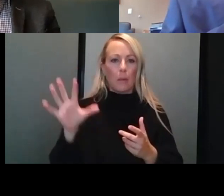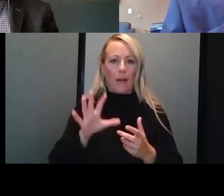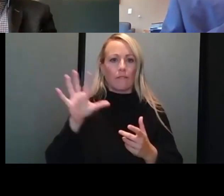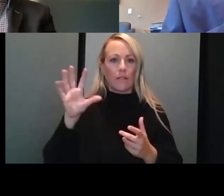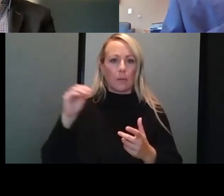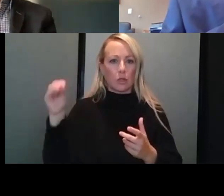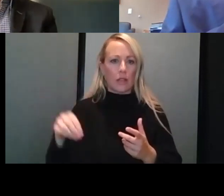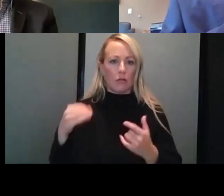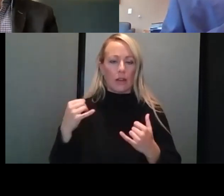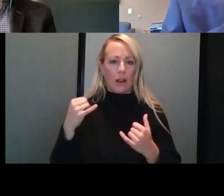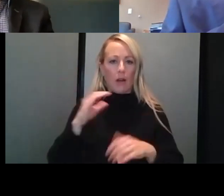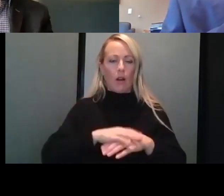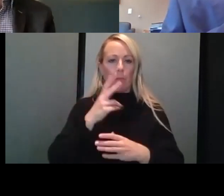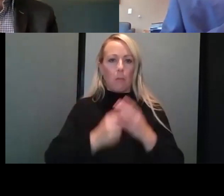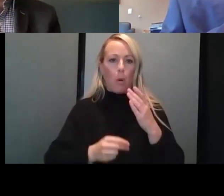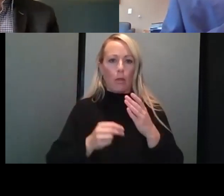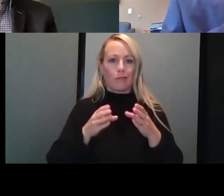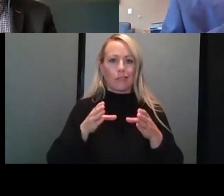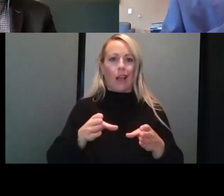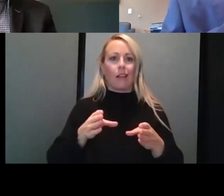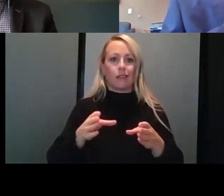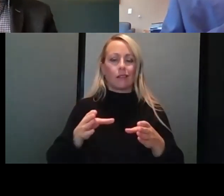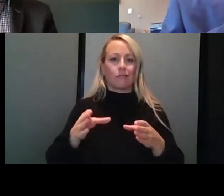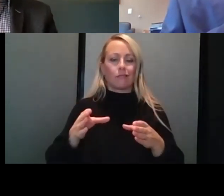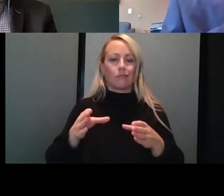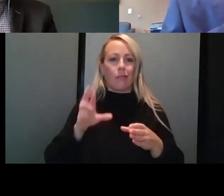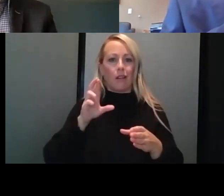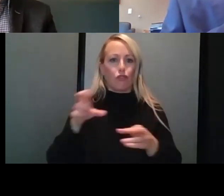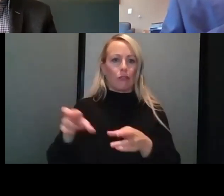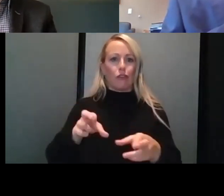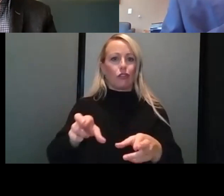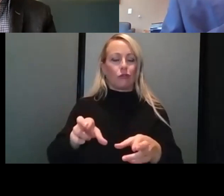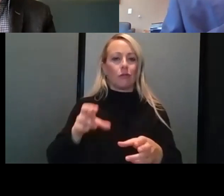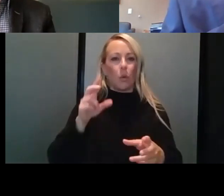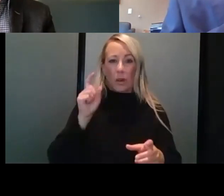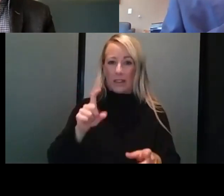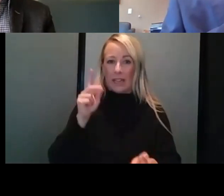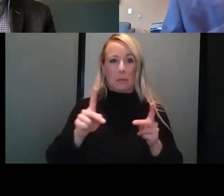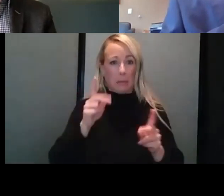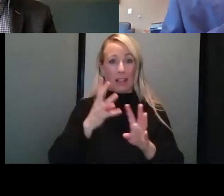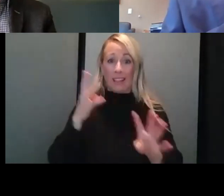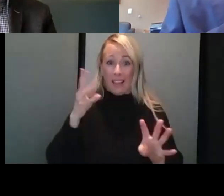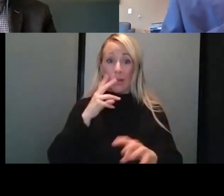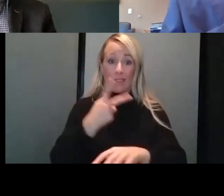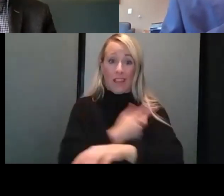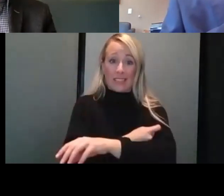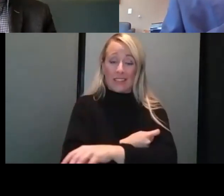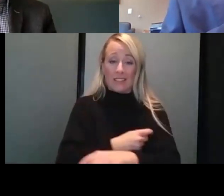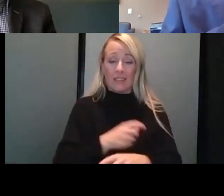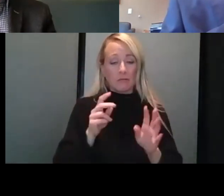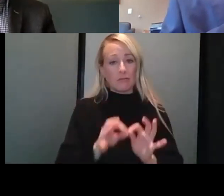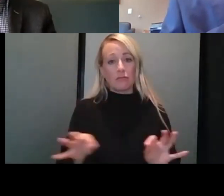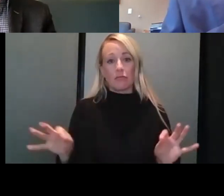So we need people in lines for vaccine. And it's critical